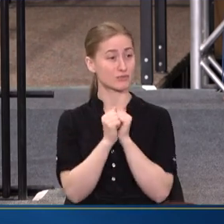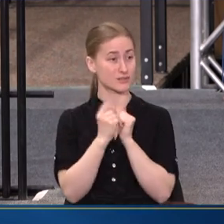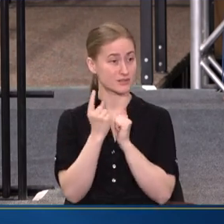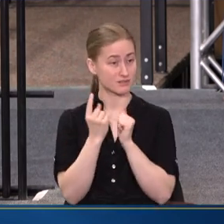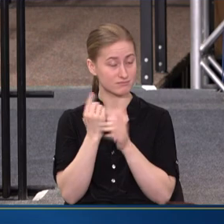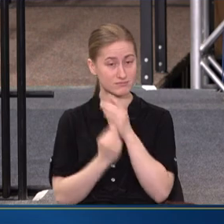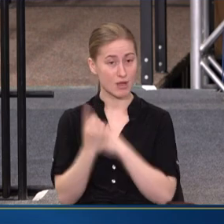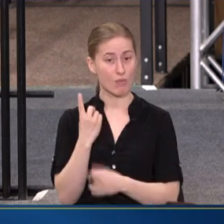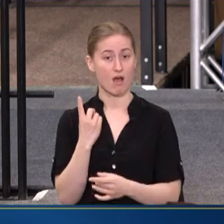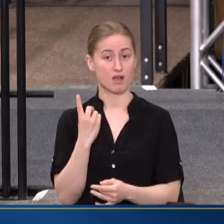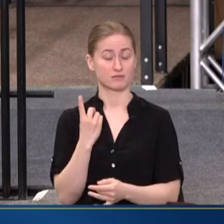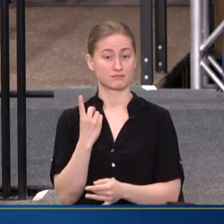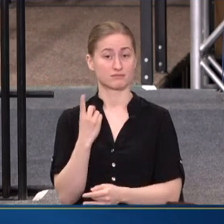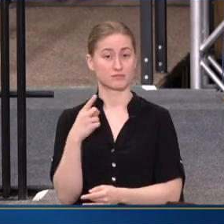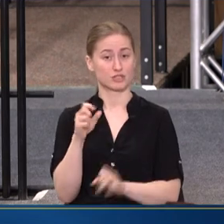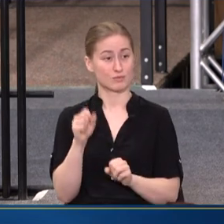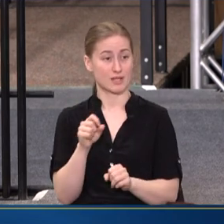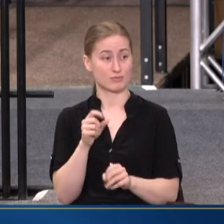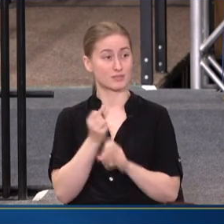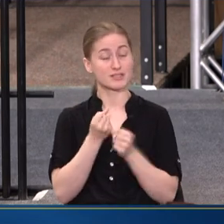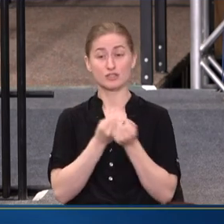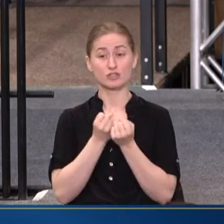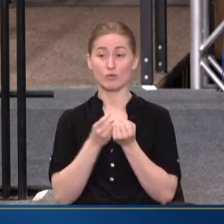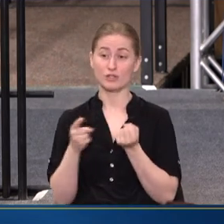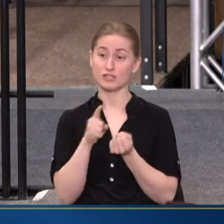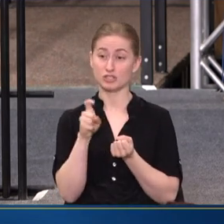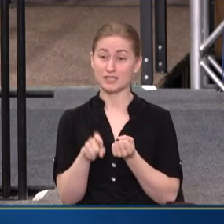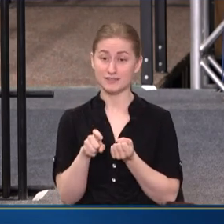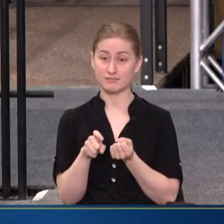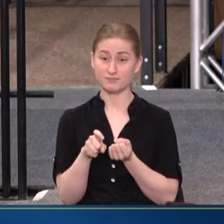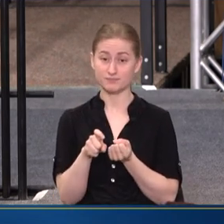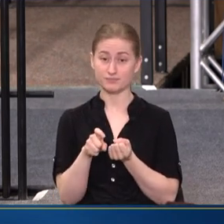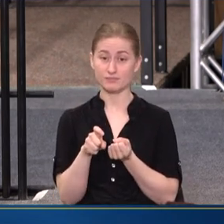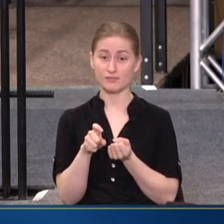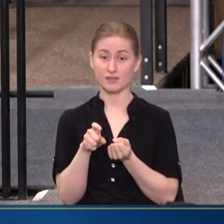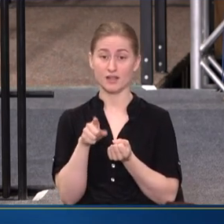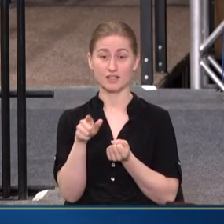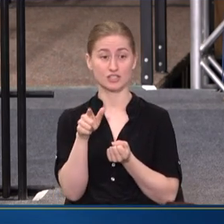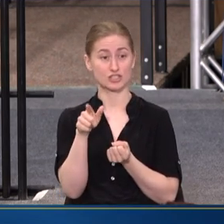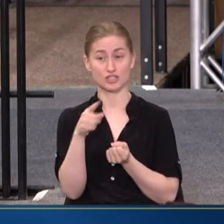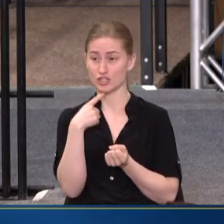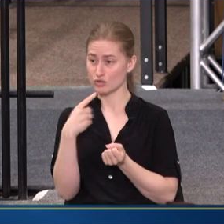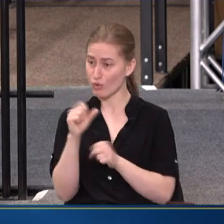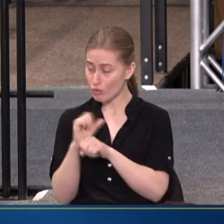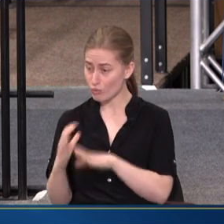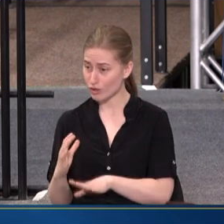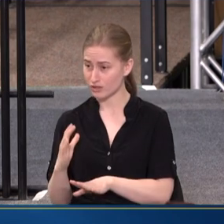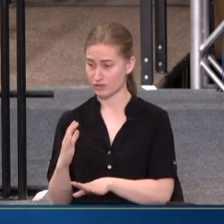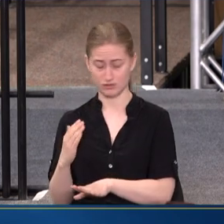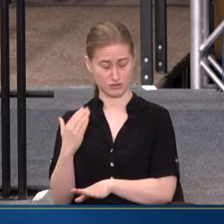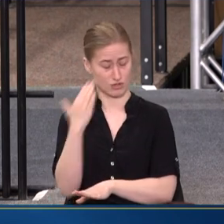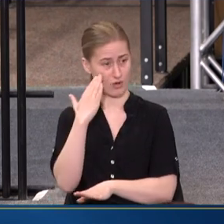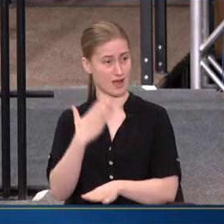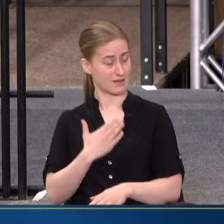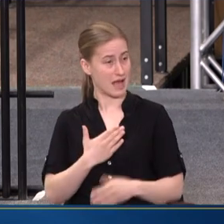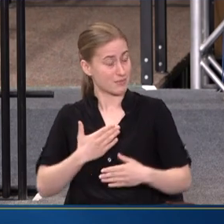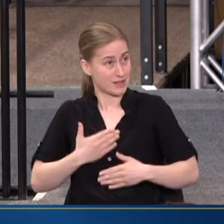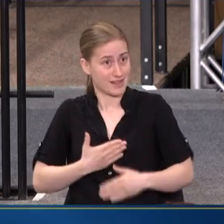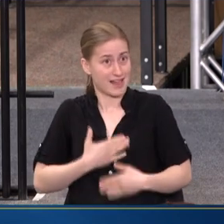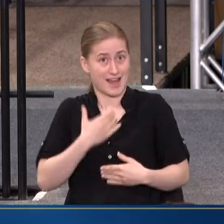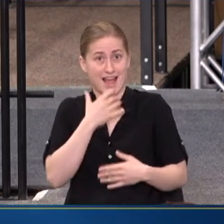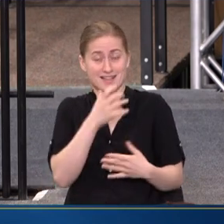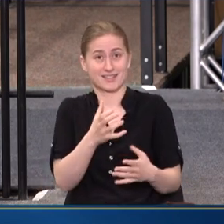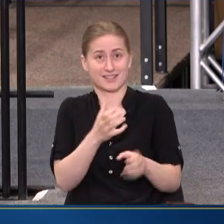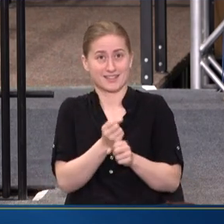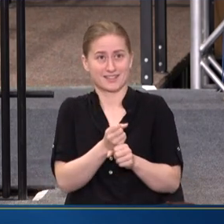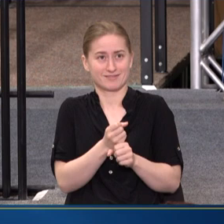AND SHE, YOU KNOW, WAS ABLE TO GET THE SUPPORT THAT SHE NEEDED. AND SHE TOLD THE WORKER, YOU KNOW, I'M GLAD I DIDN'T GET WHAT I